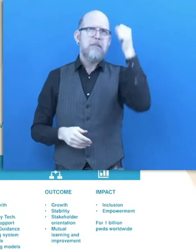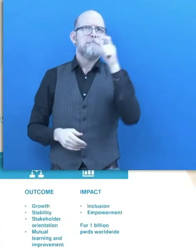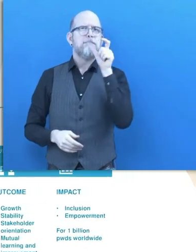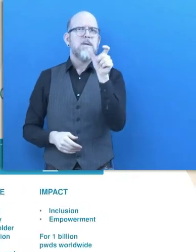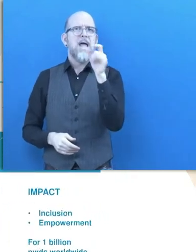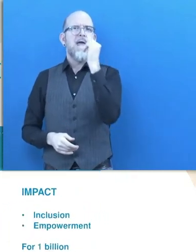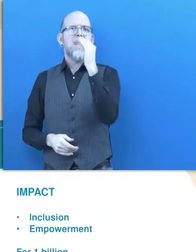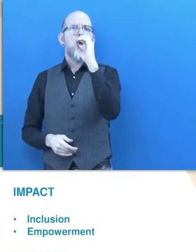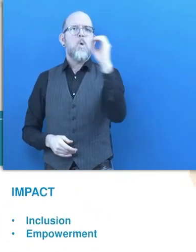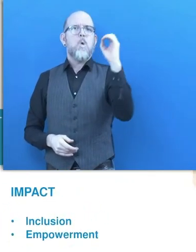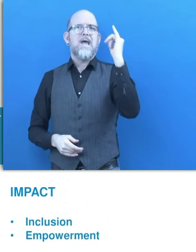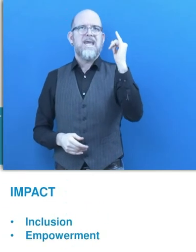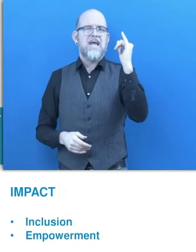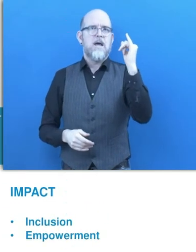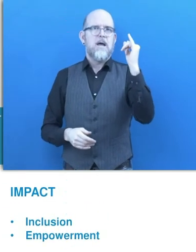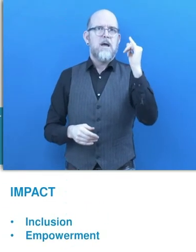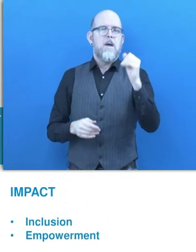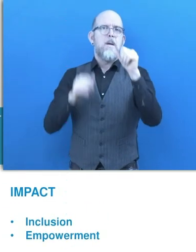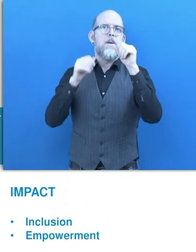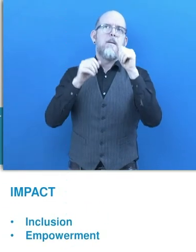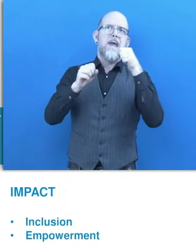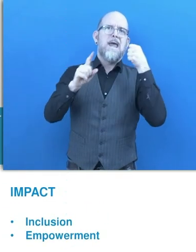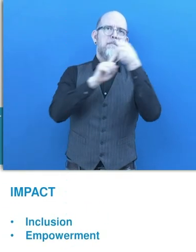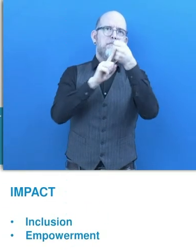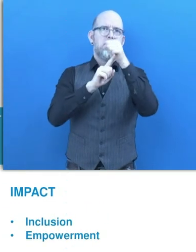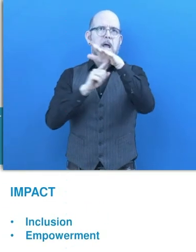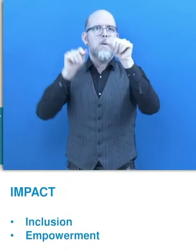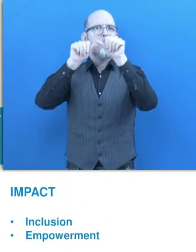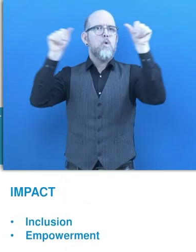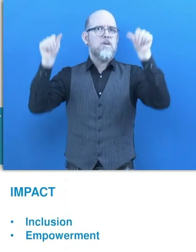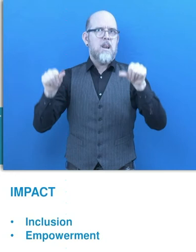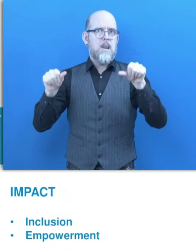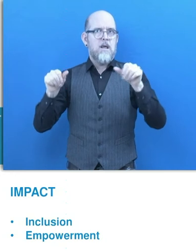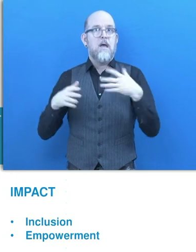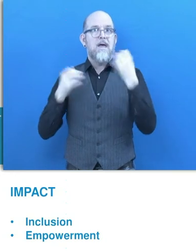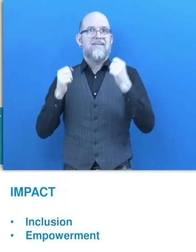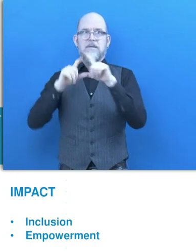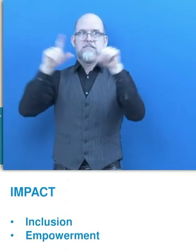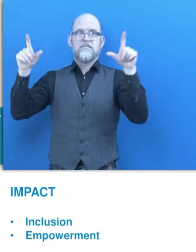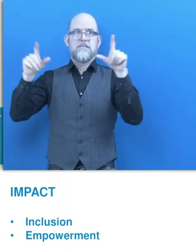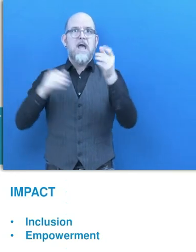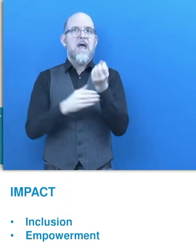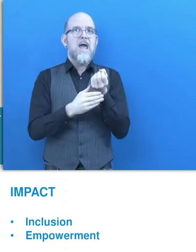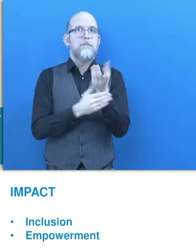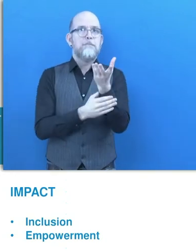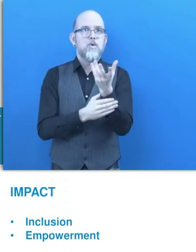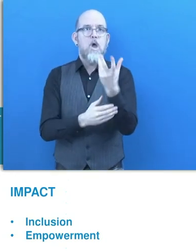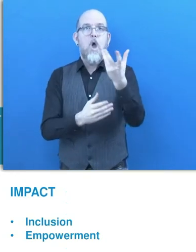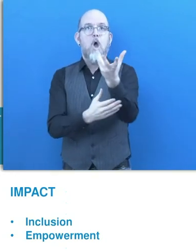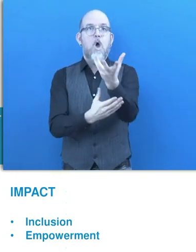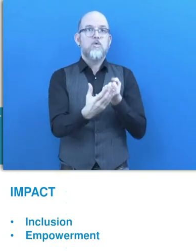concentrating on the inputs. We invest the output on the platform,